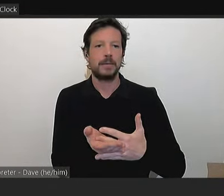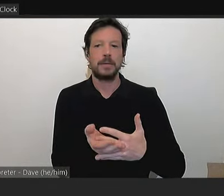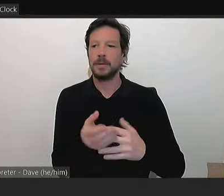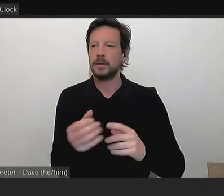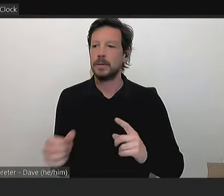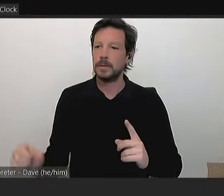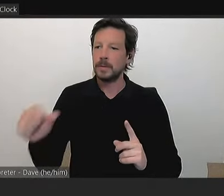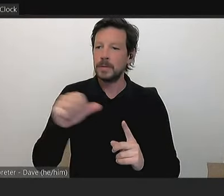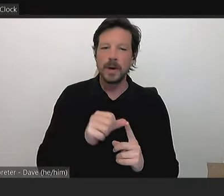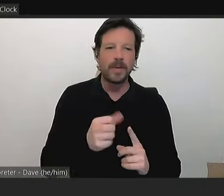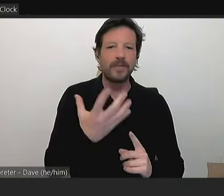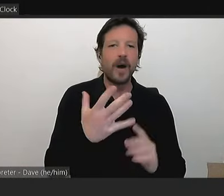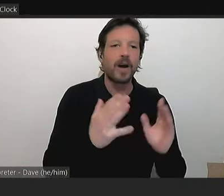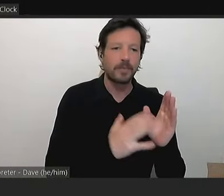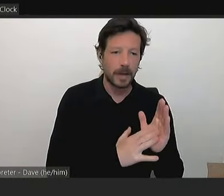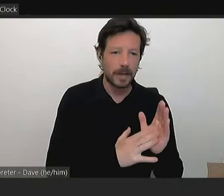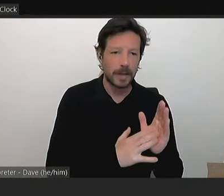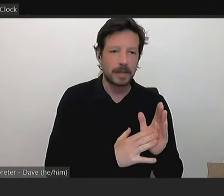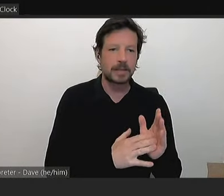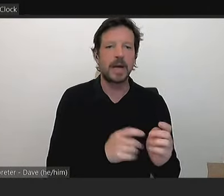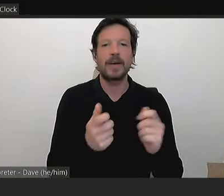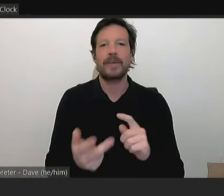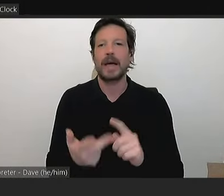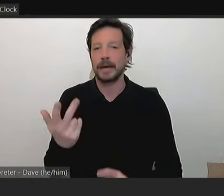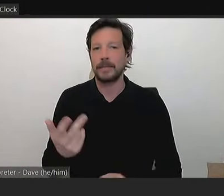minutes just after eight o'clock. Thank you.